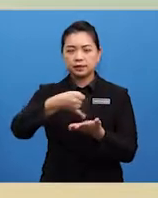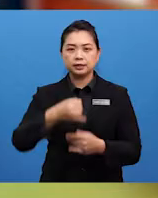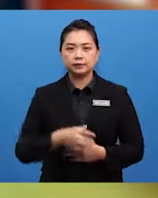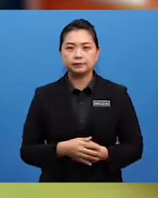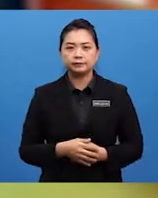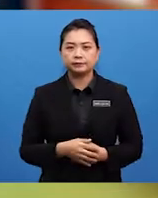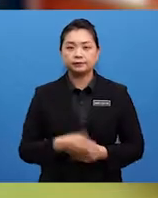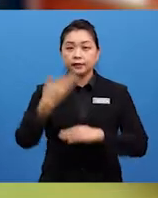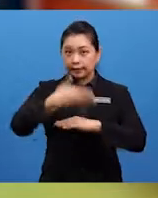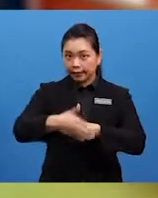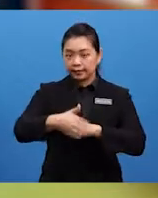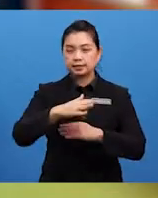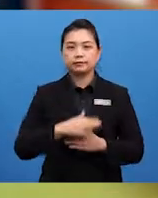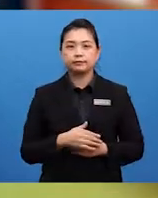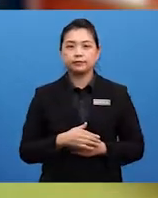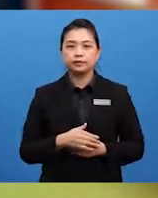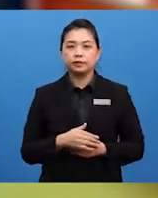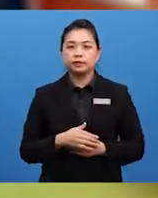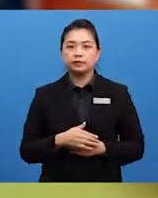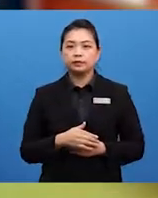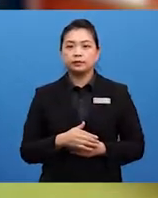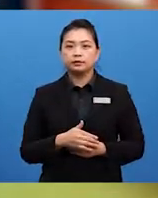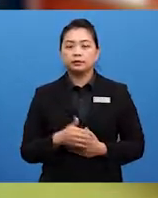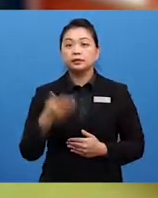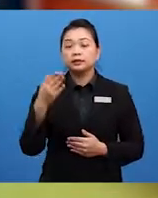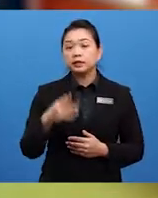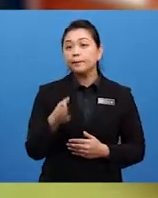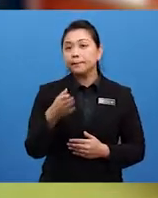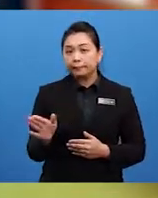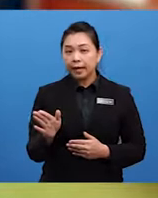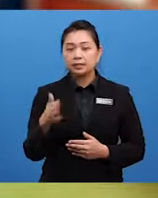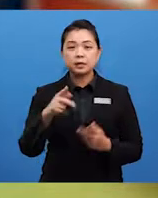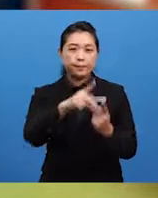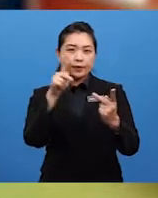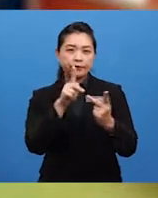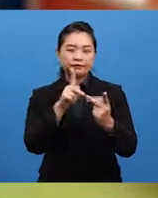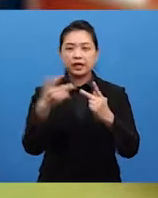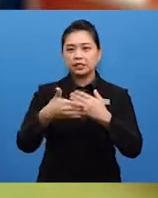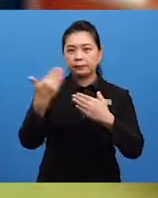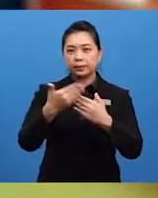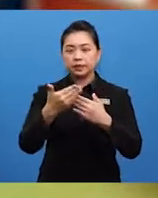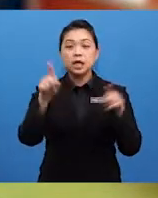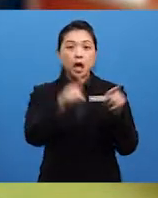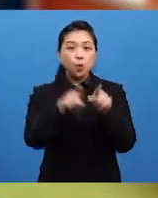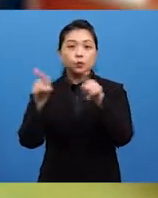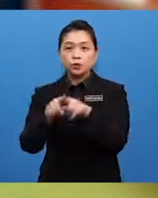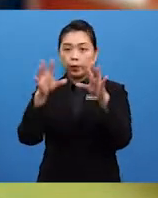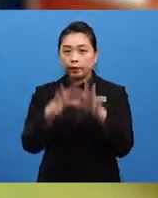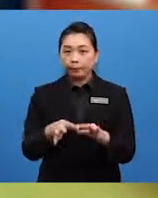Next, the past perfect simple is also important to